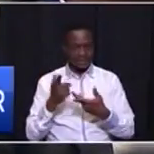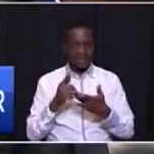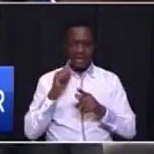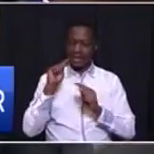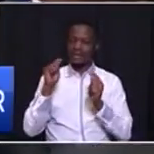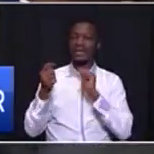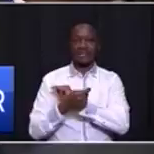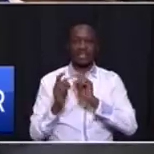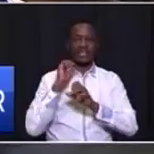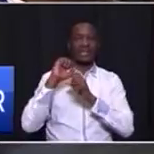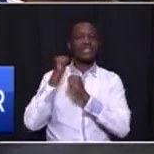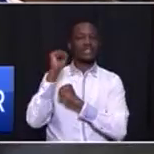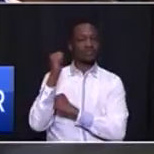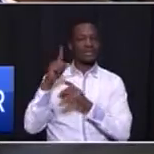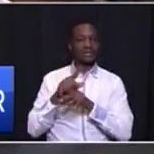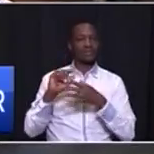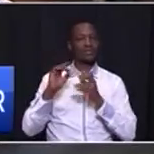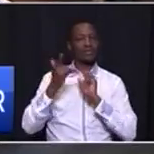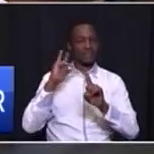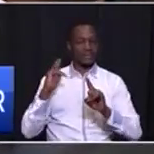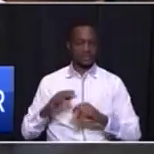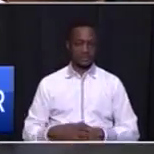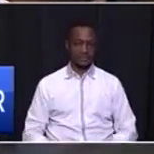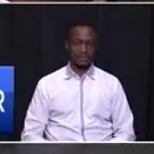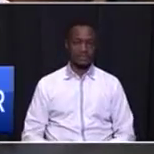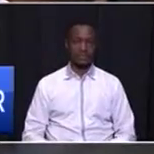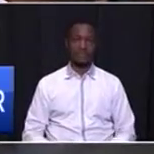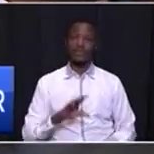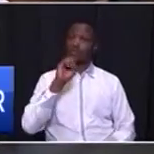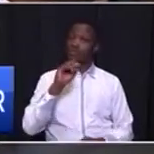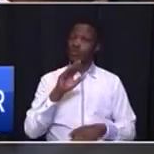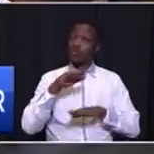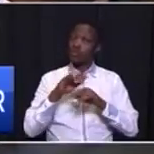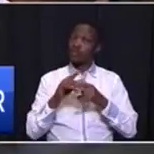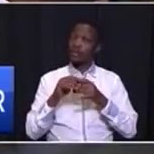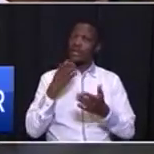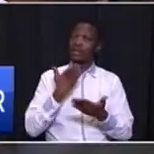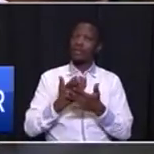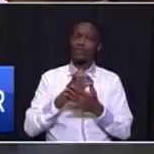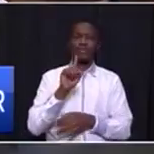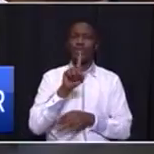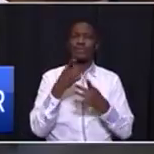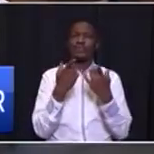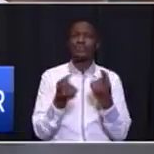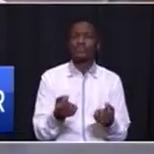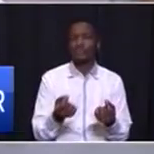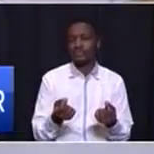-industrialization of our city region. So, on the economy, what are we going to do?